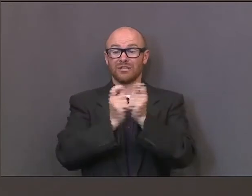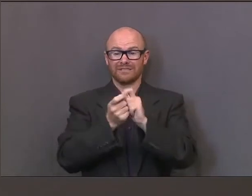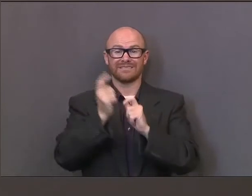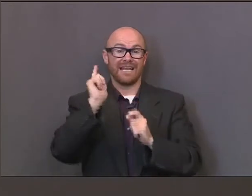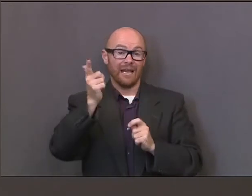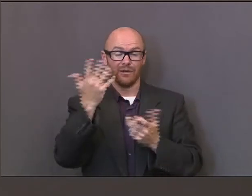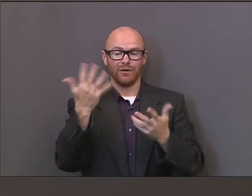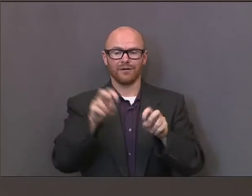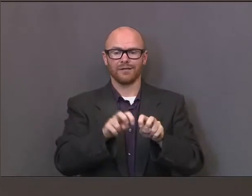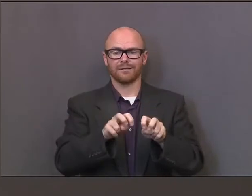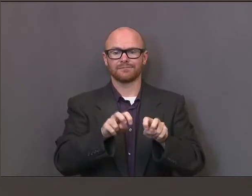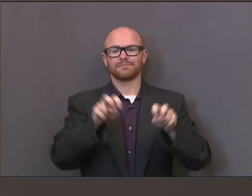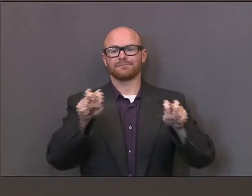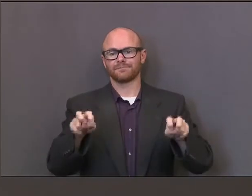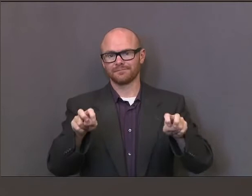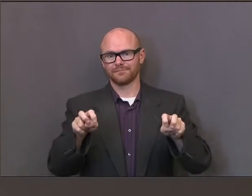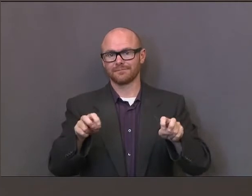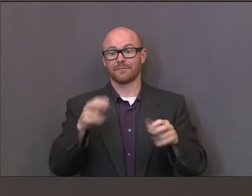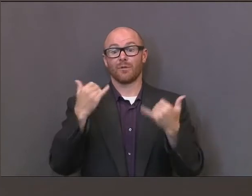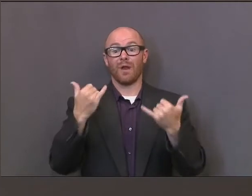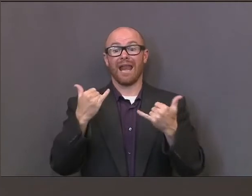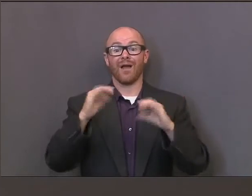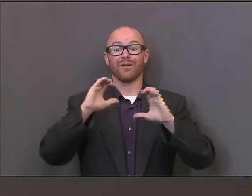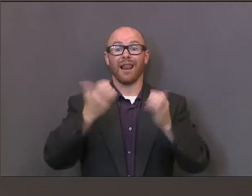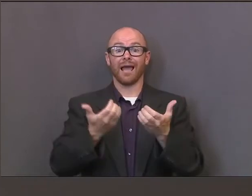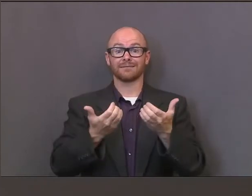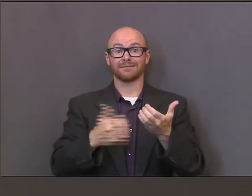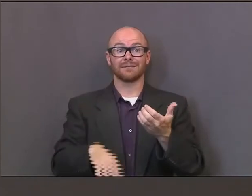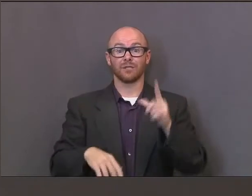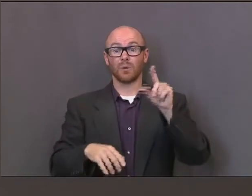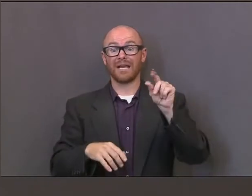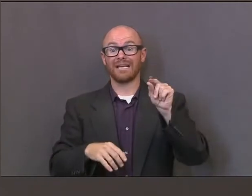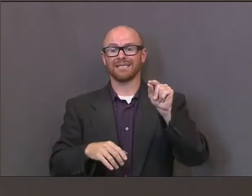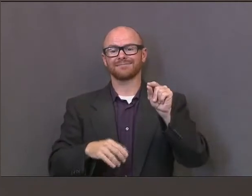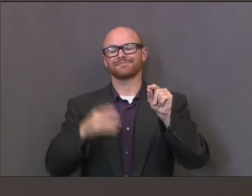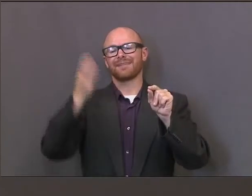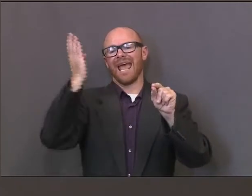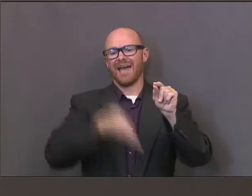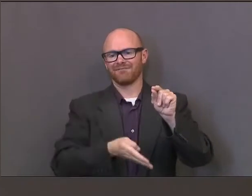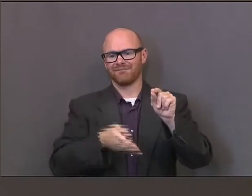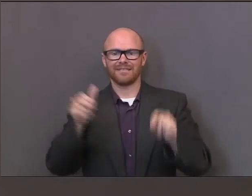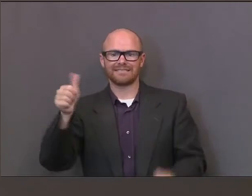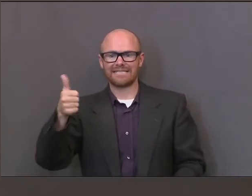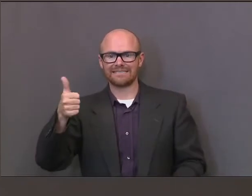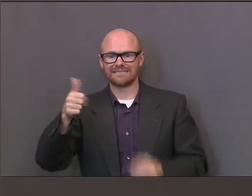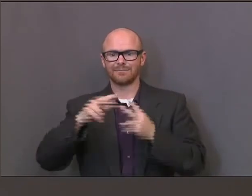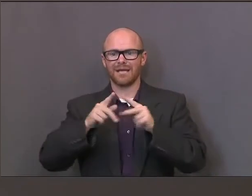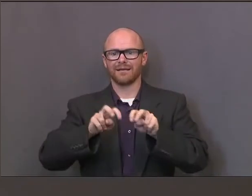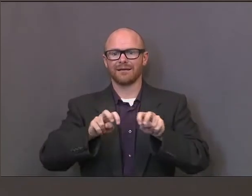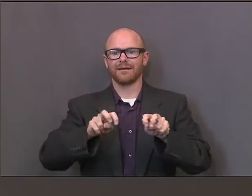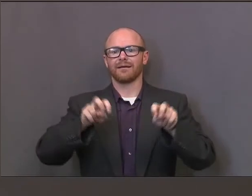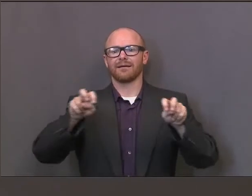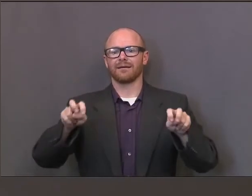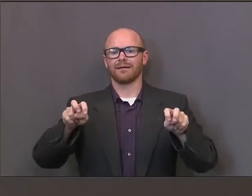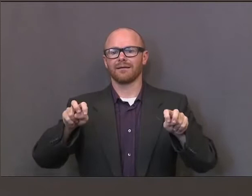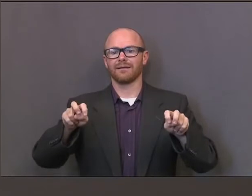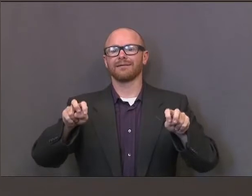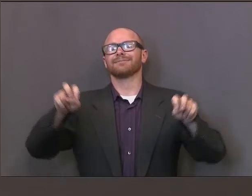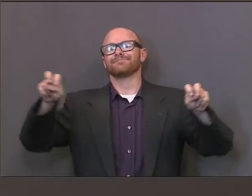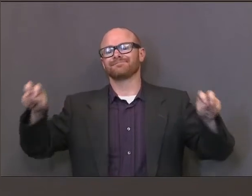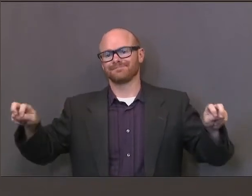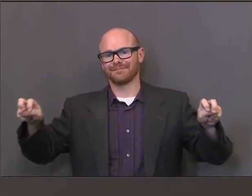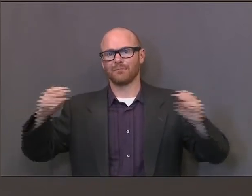having classes cut in half so there is more room for social distancing, having half of the student body go one day